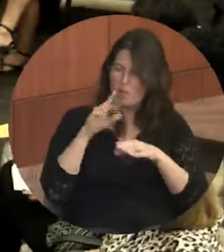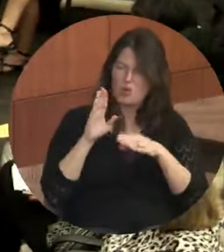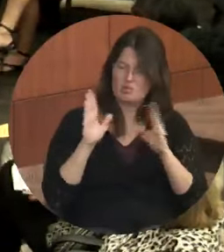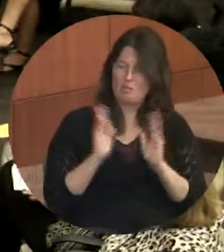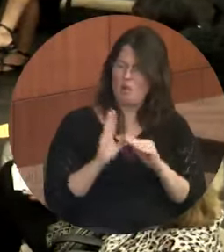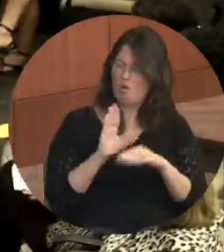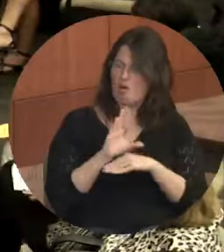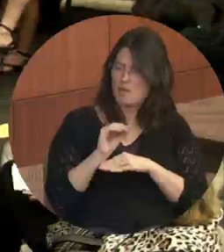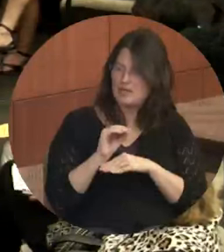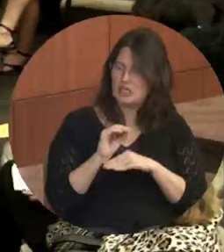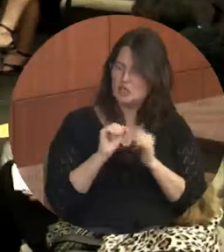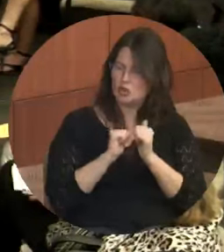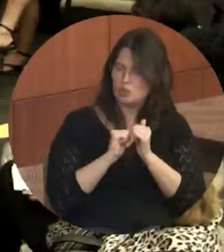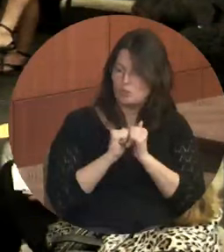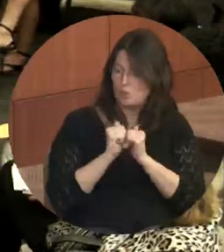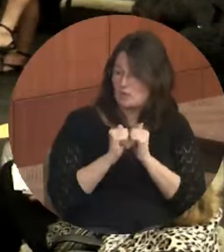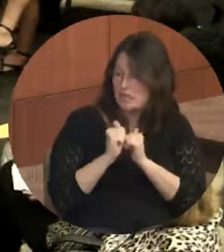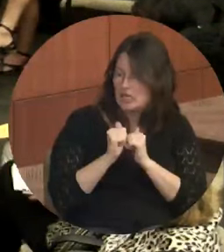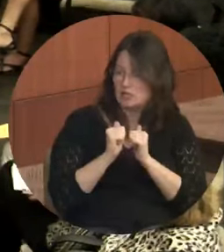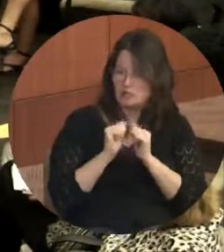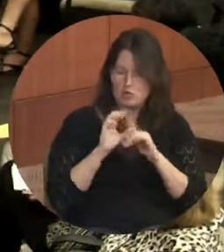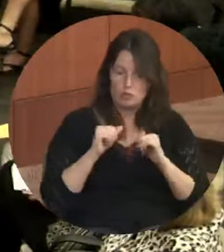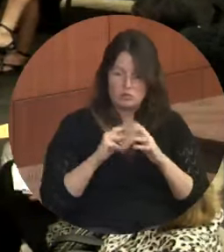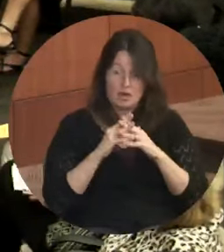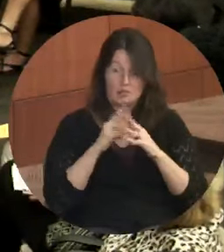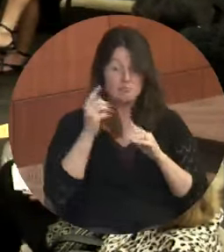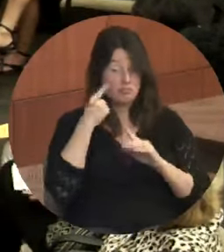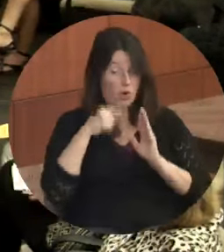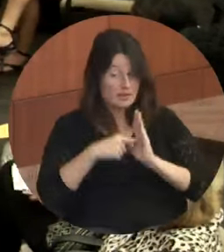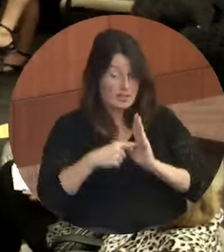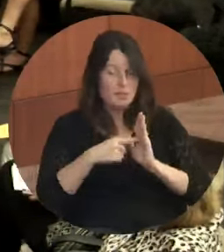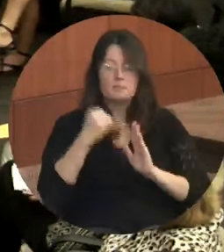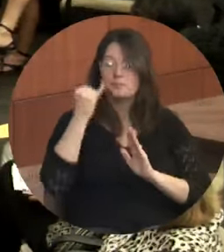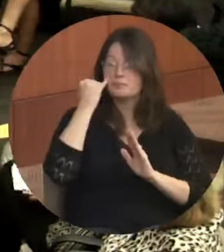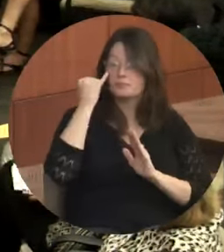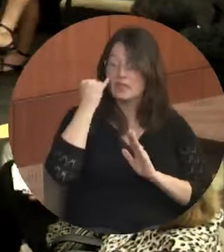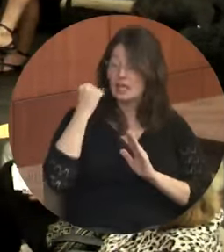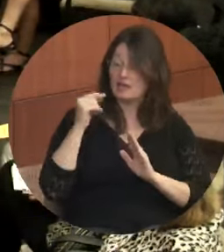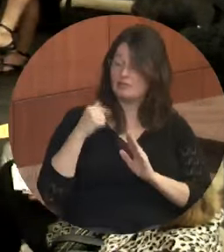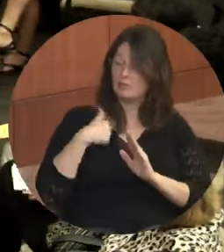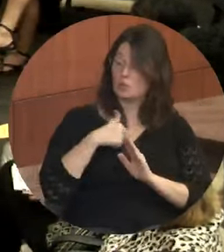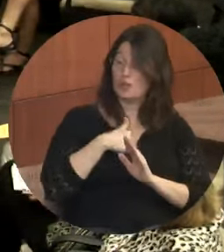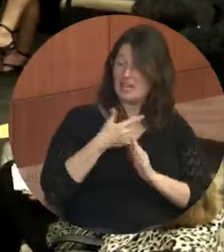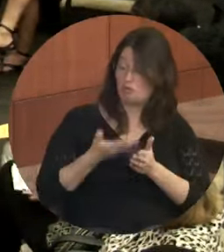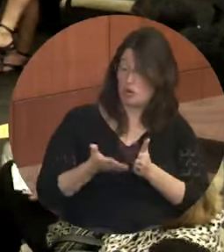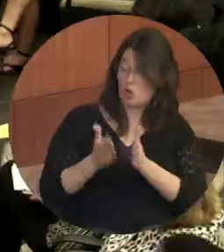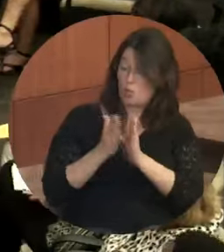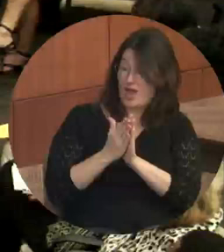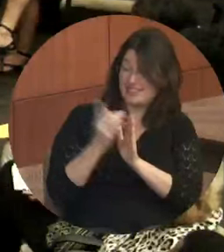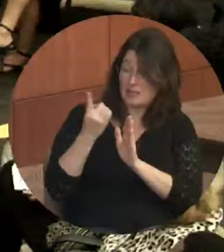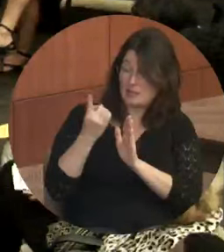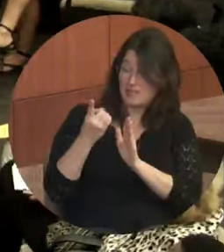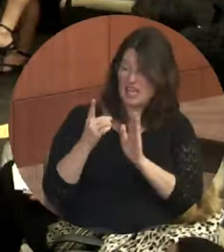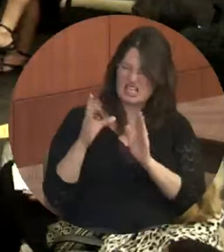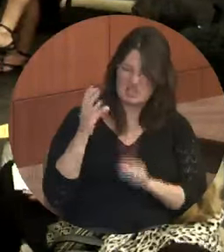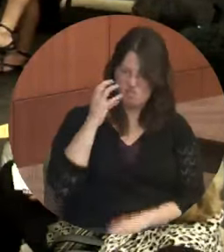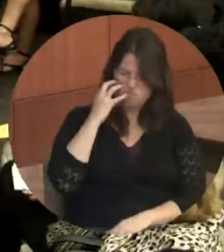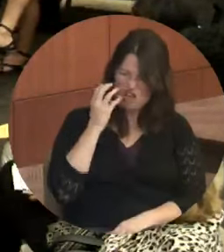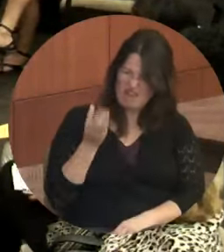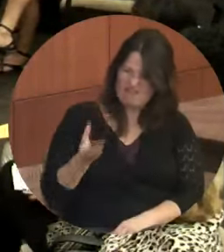to compete. For example, if you get a request for a proposal from us, it's about this thick, right, if you print it out.